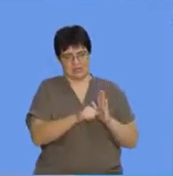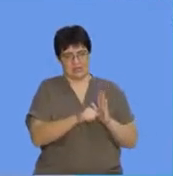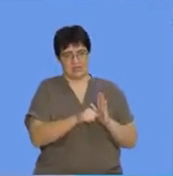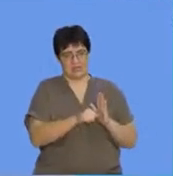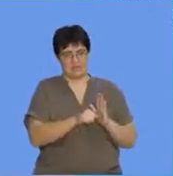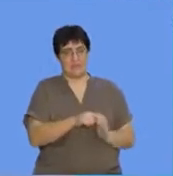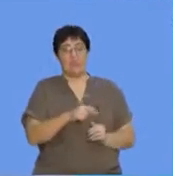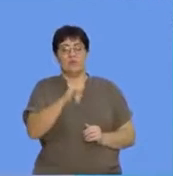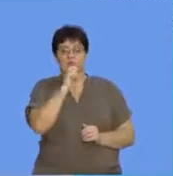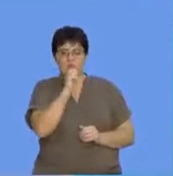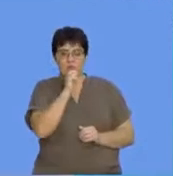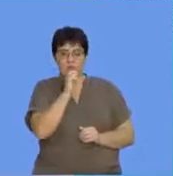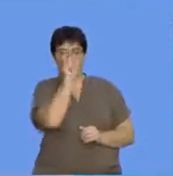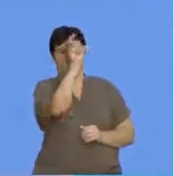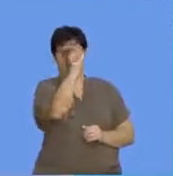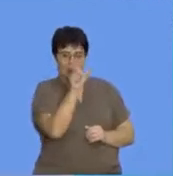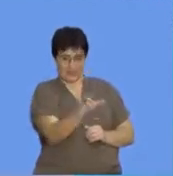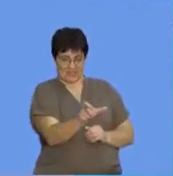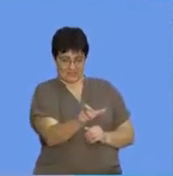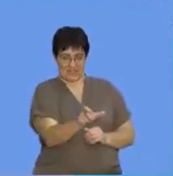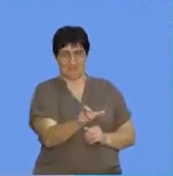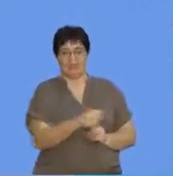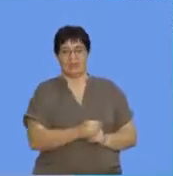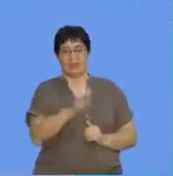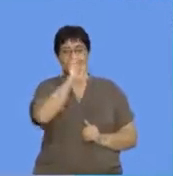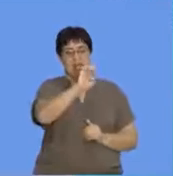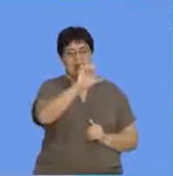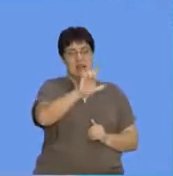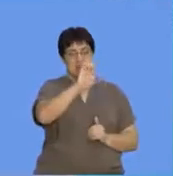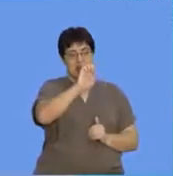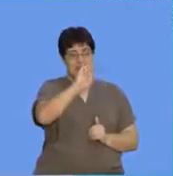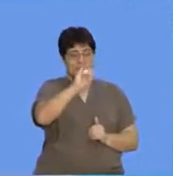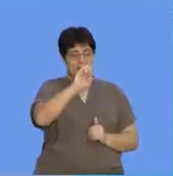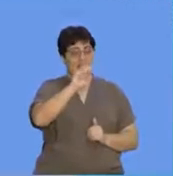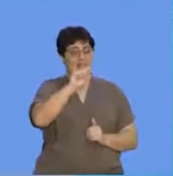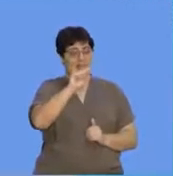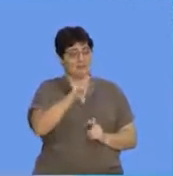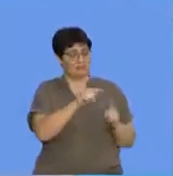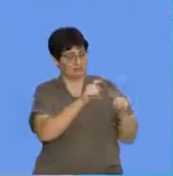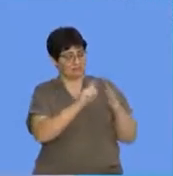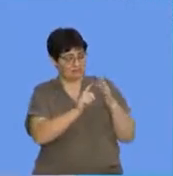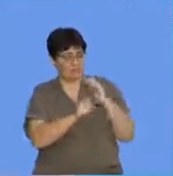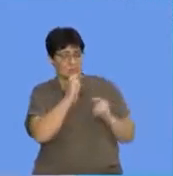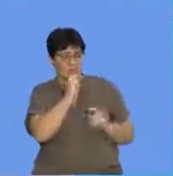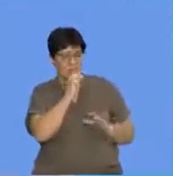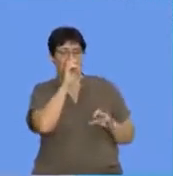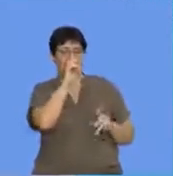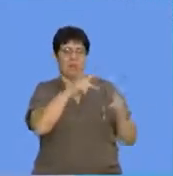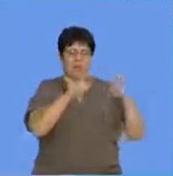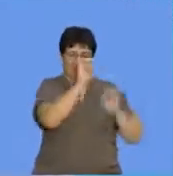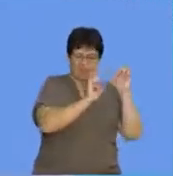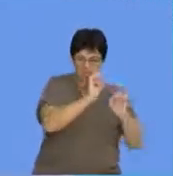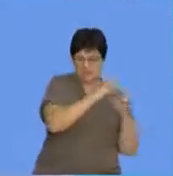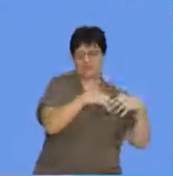some of the terms, once too often than others. The term element will be very common. You know, elements are particles that make up,